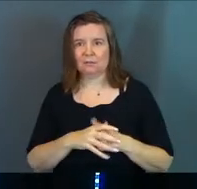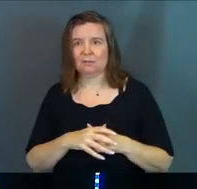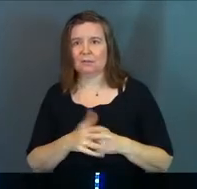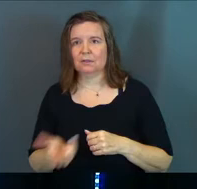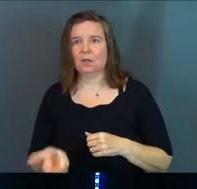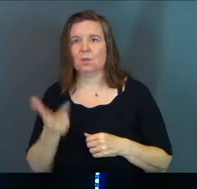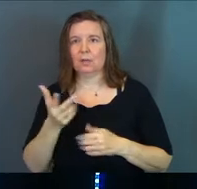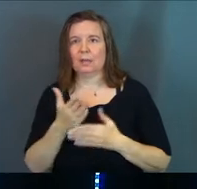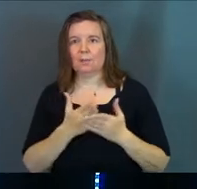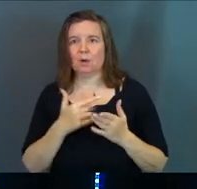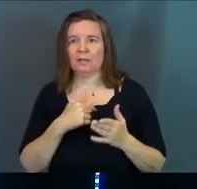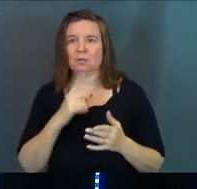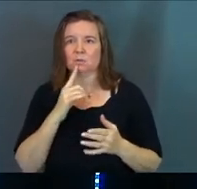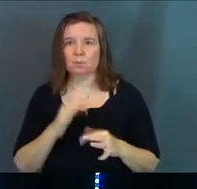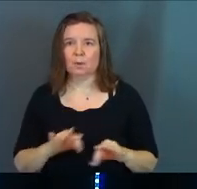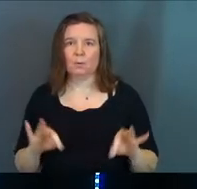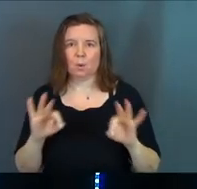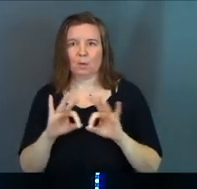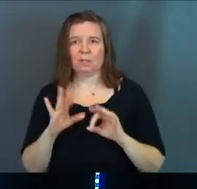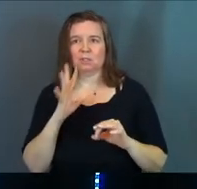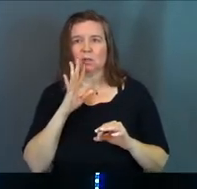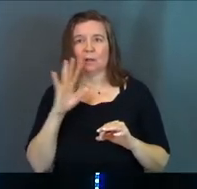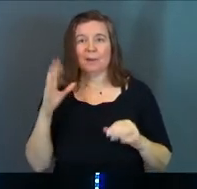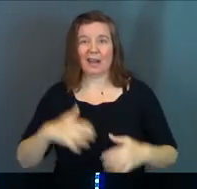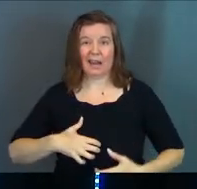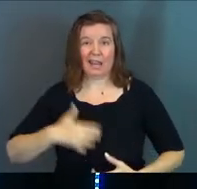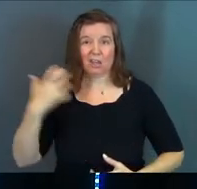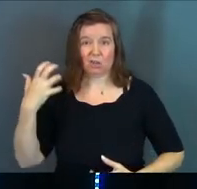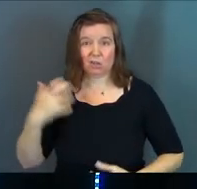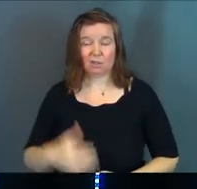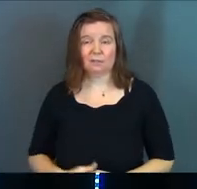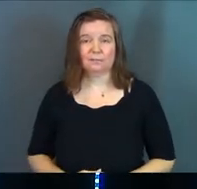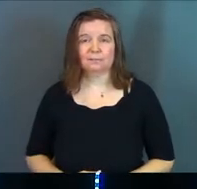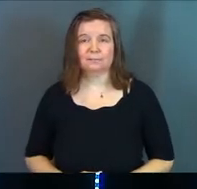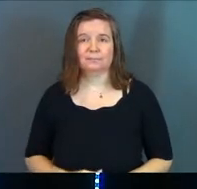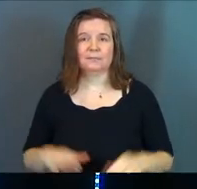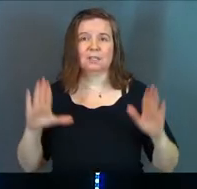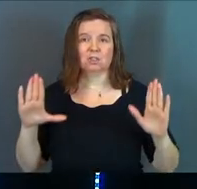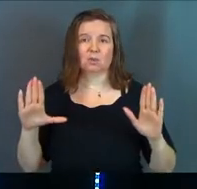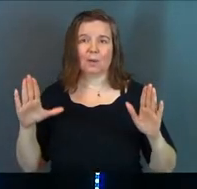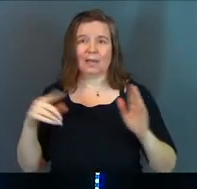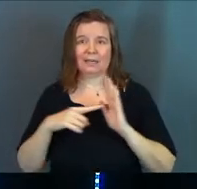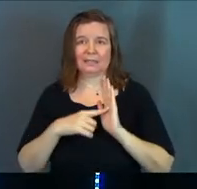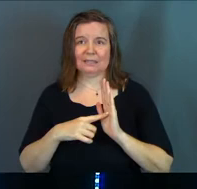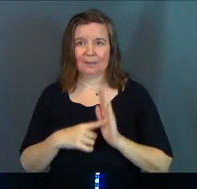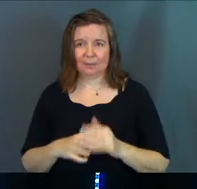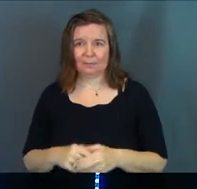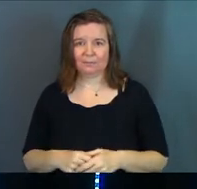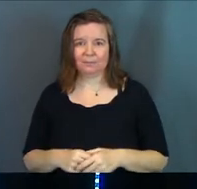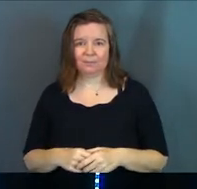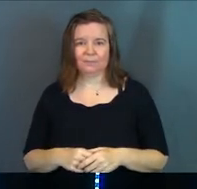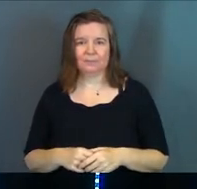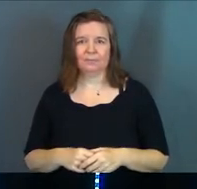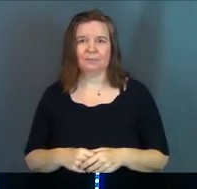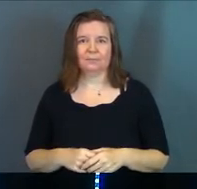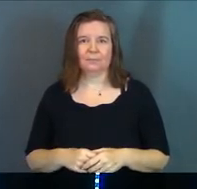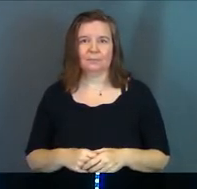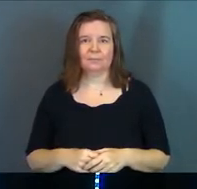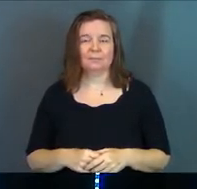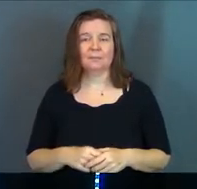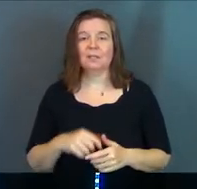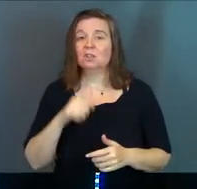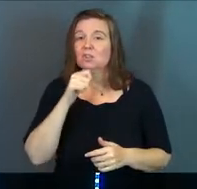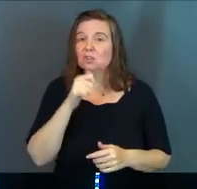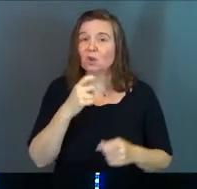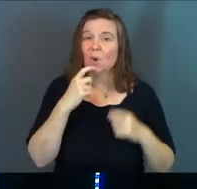actually three parts to this that are super important. So let's talk about anger if we can. It's a great example. So number one, it says in your anger,